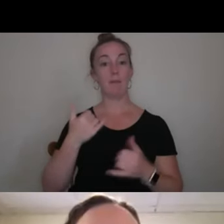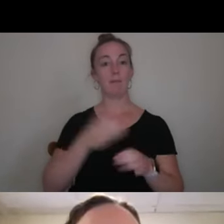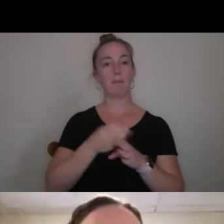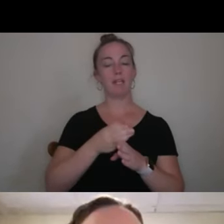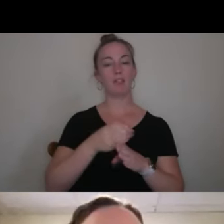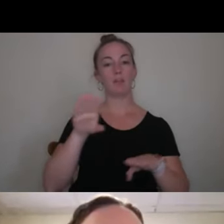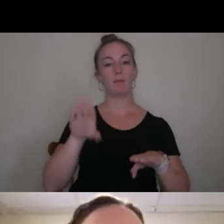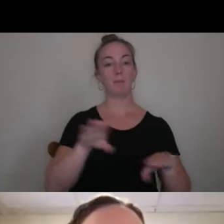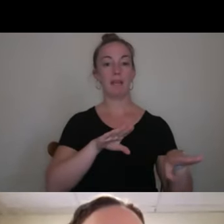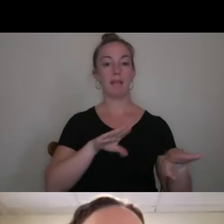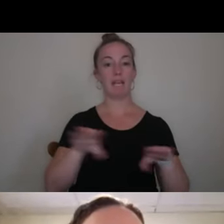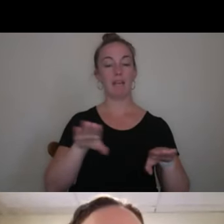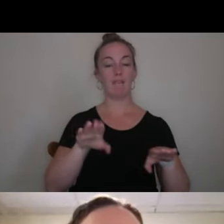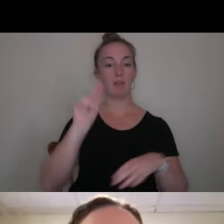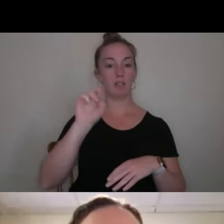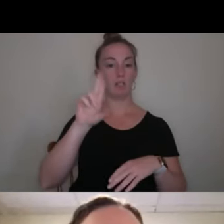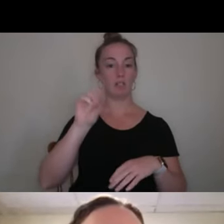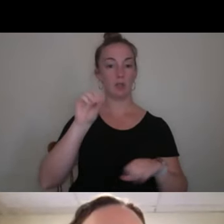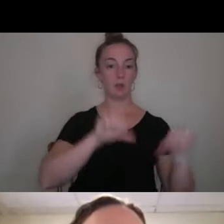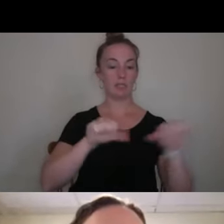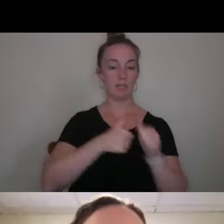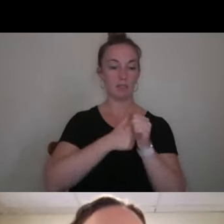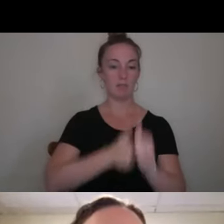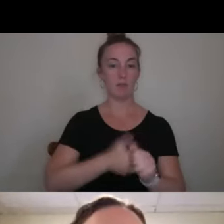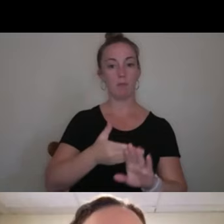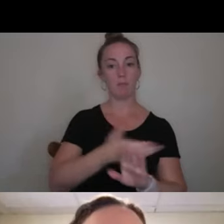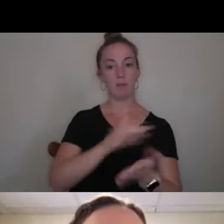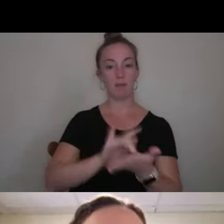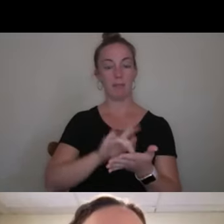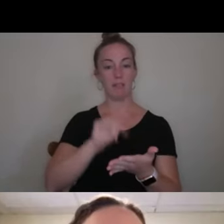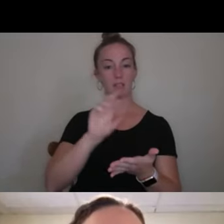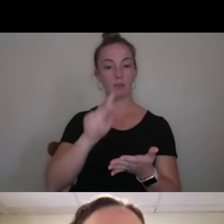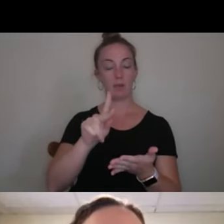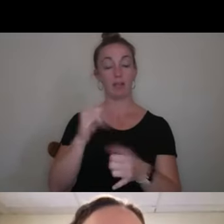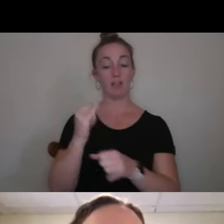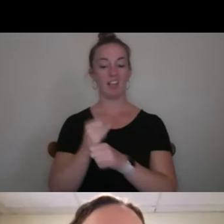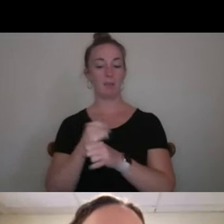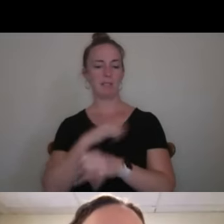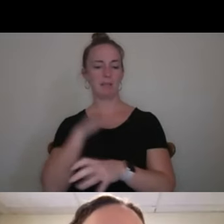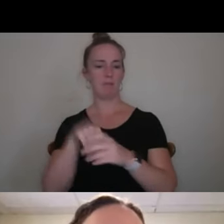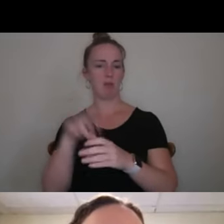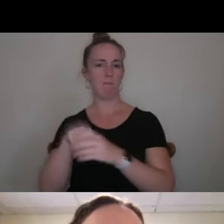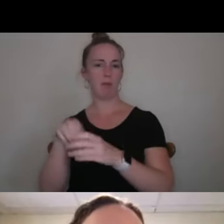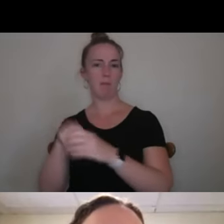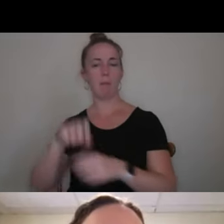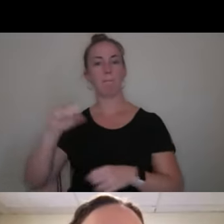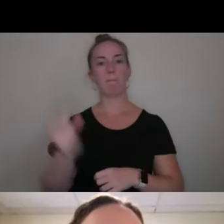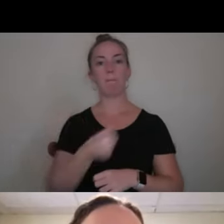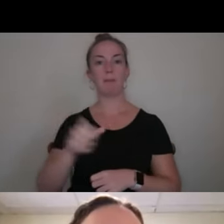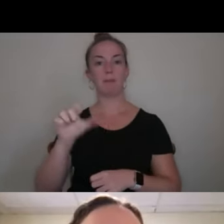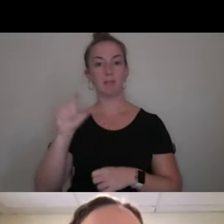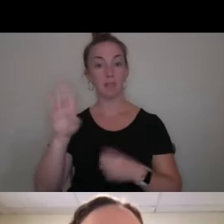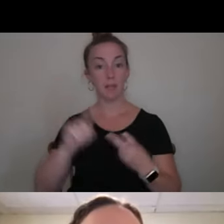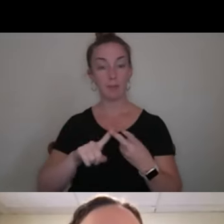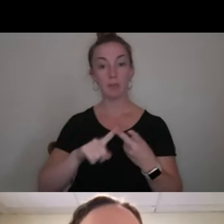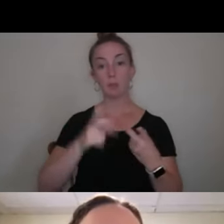neuroscience following the pre-med track. And on campus, I'm involved with a lot of things from badminton club to giving tours